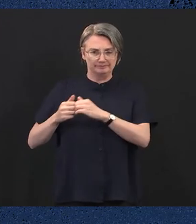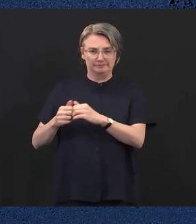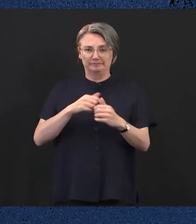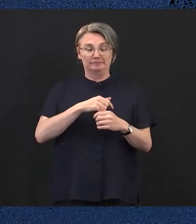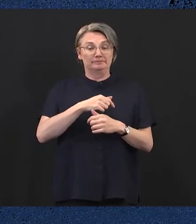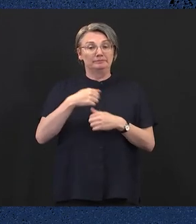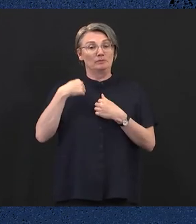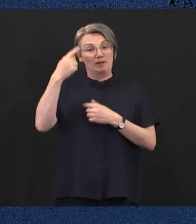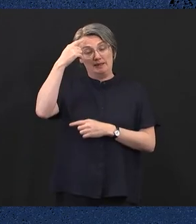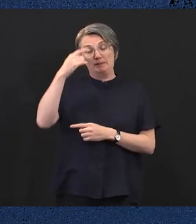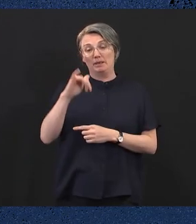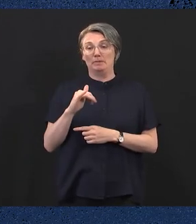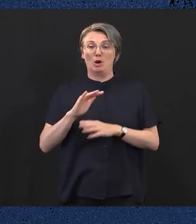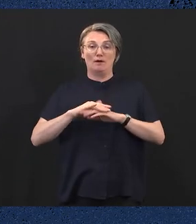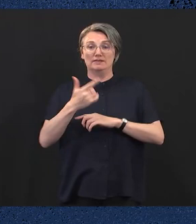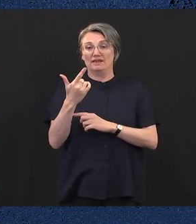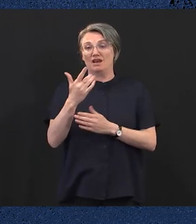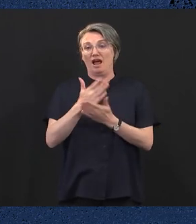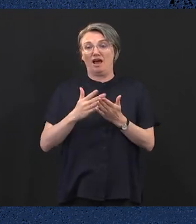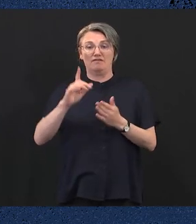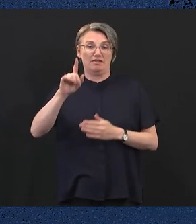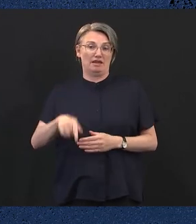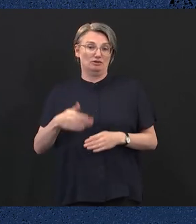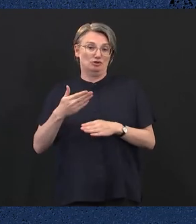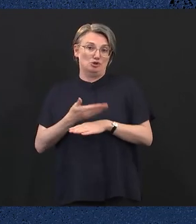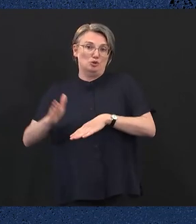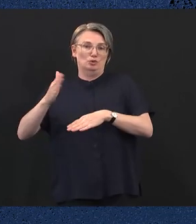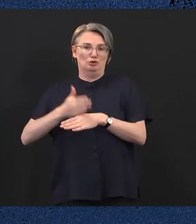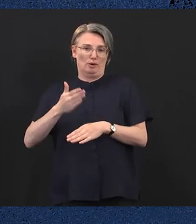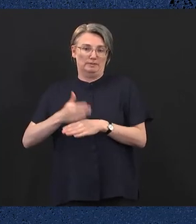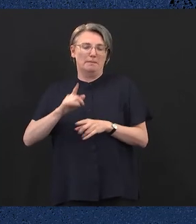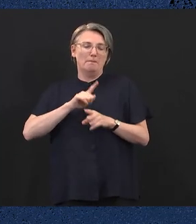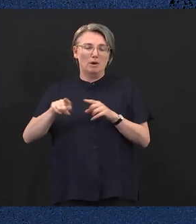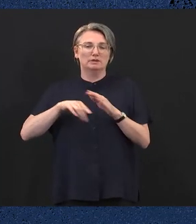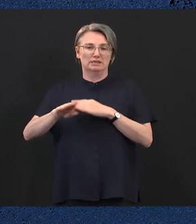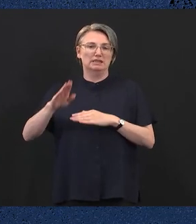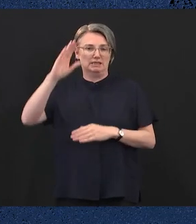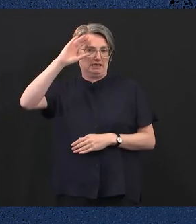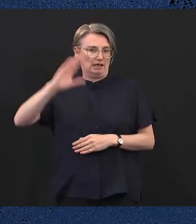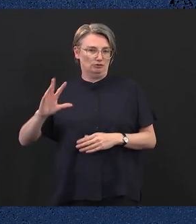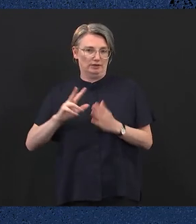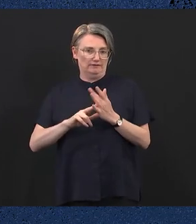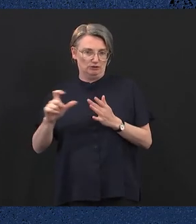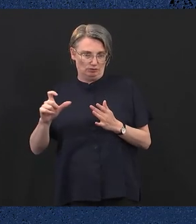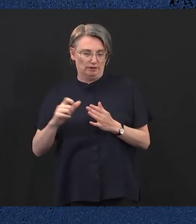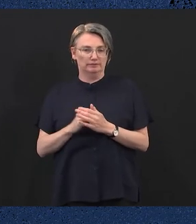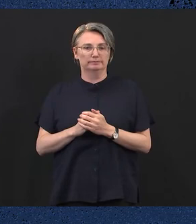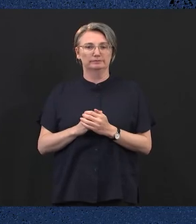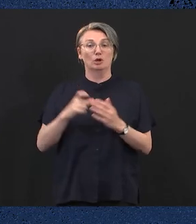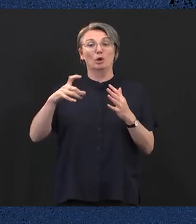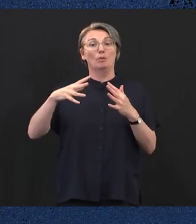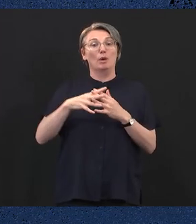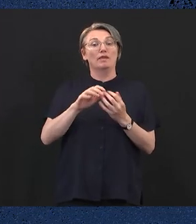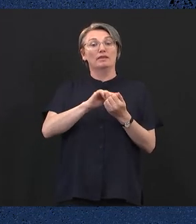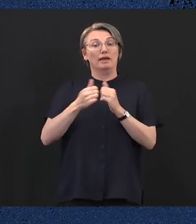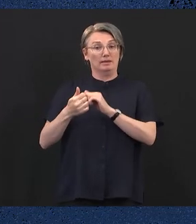,500 Victorian jobs, with the majority in regional Victoria. As part of delivering the Games, the